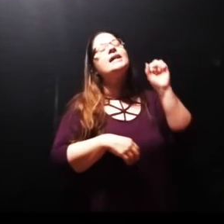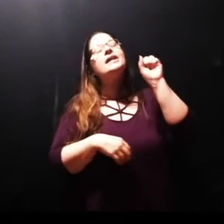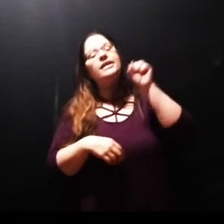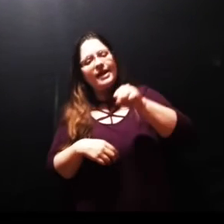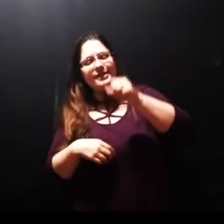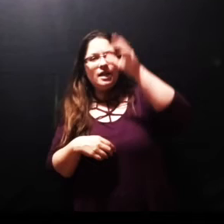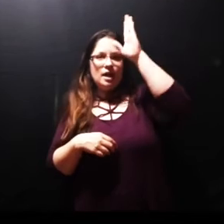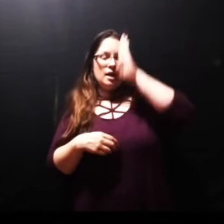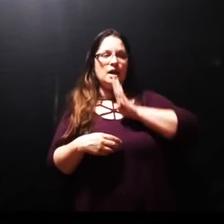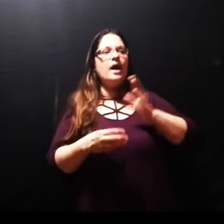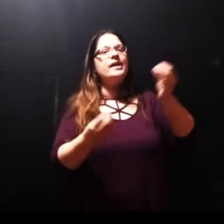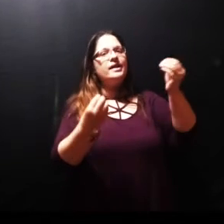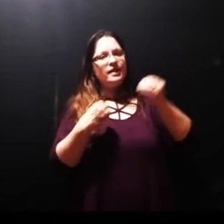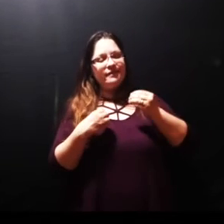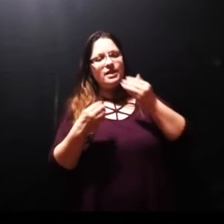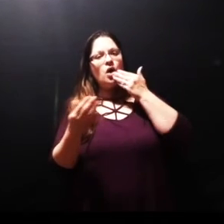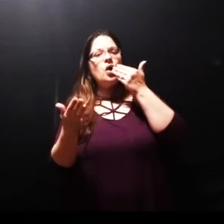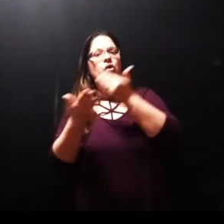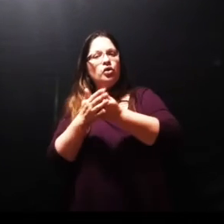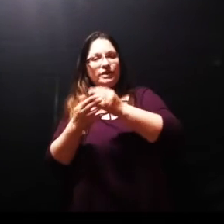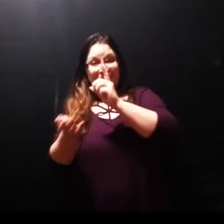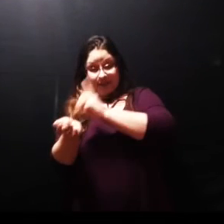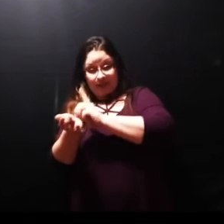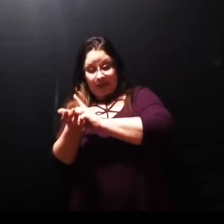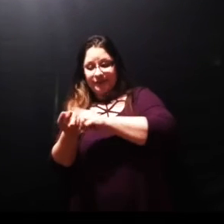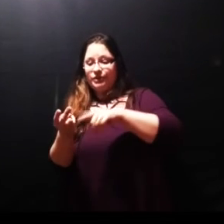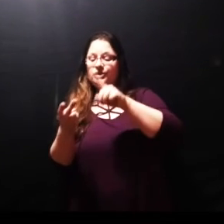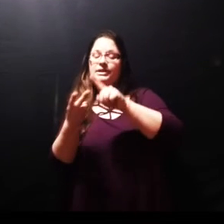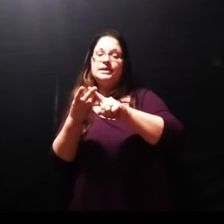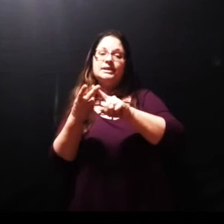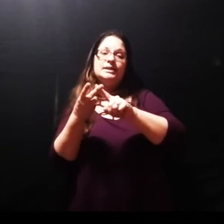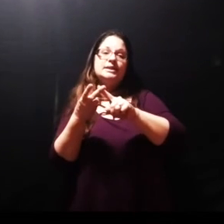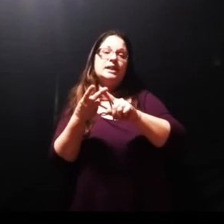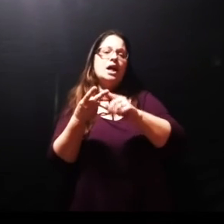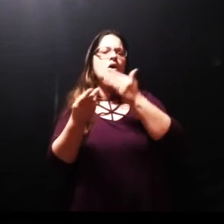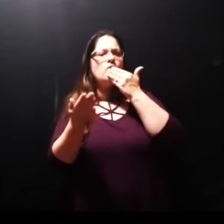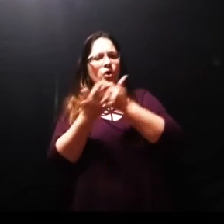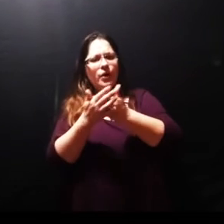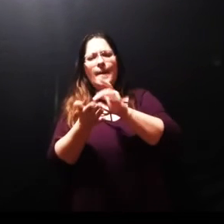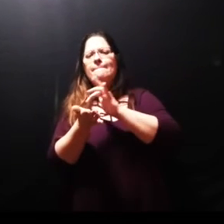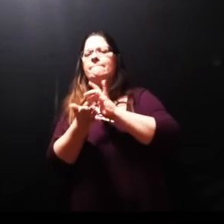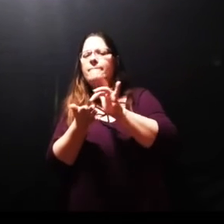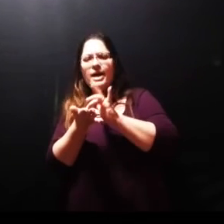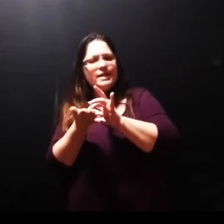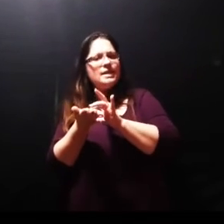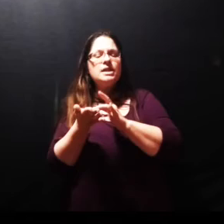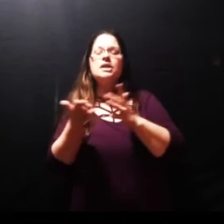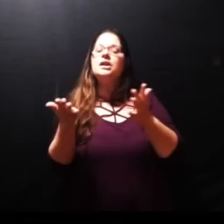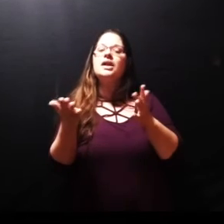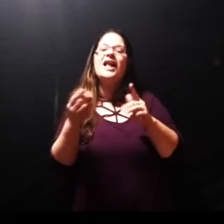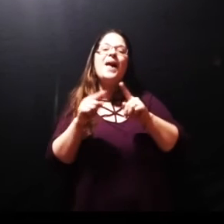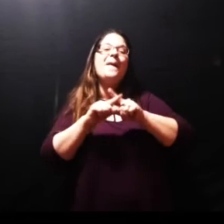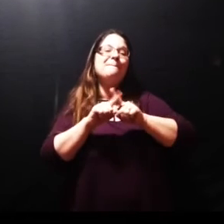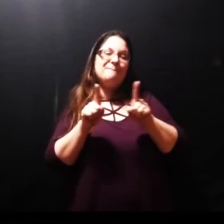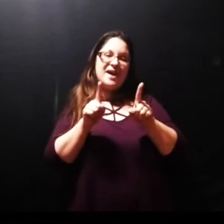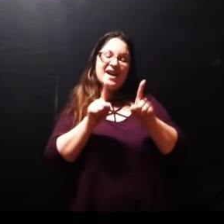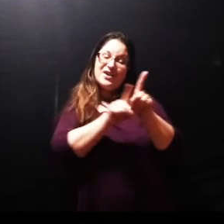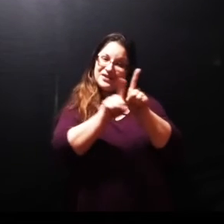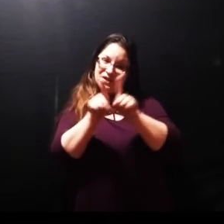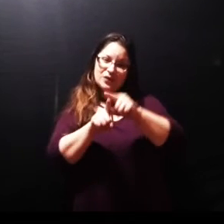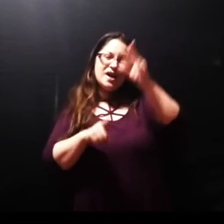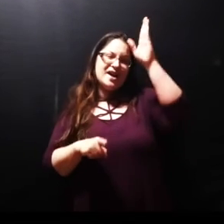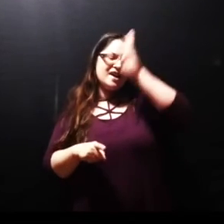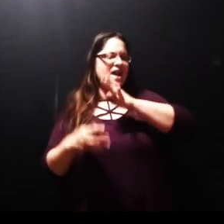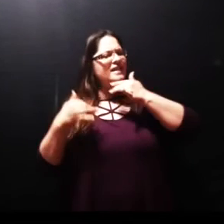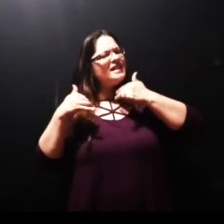doctors and yes God gives us miraculous pills and all of those things but God is still at work